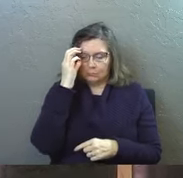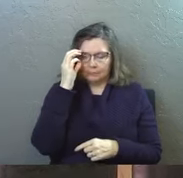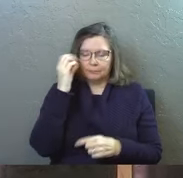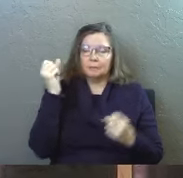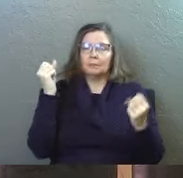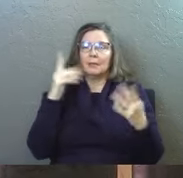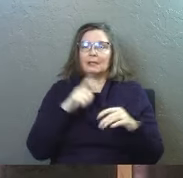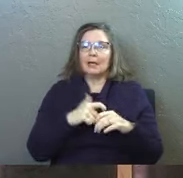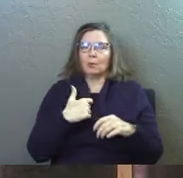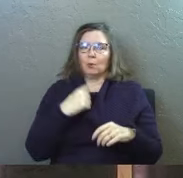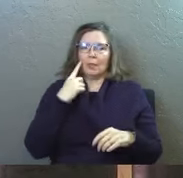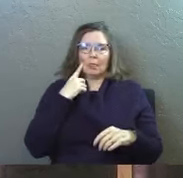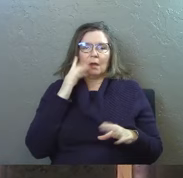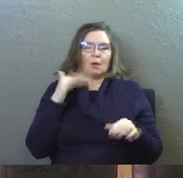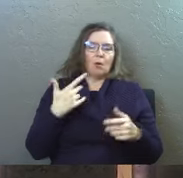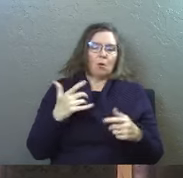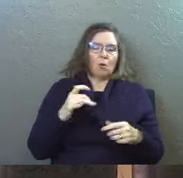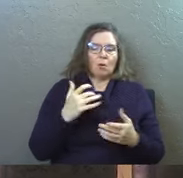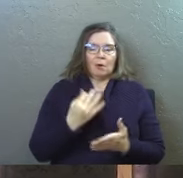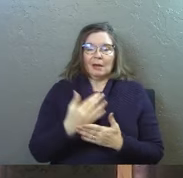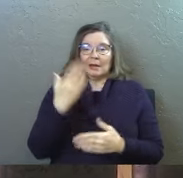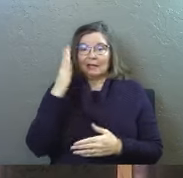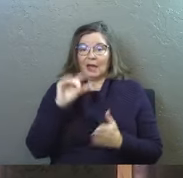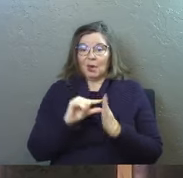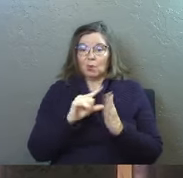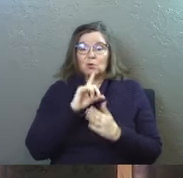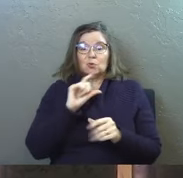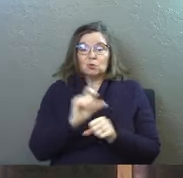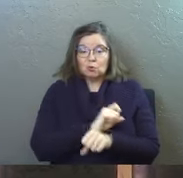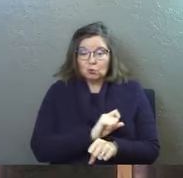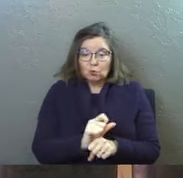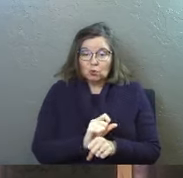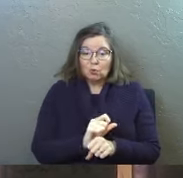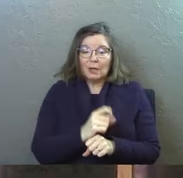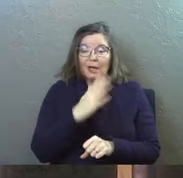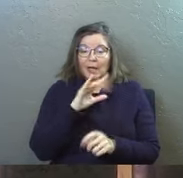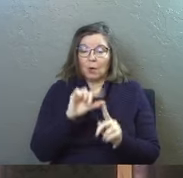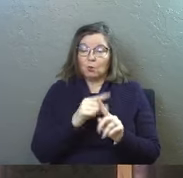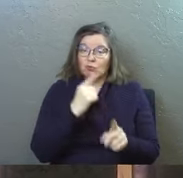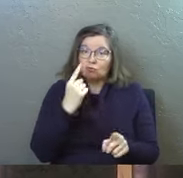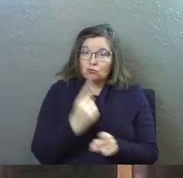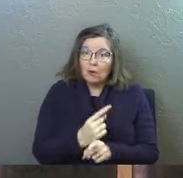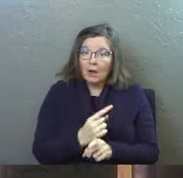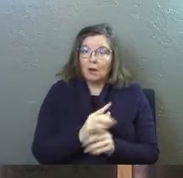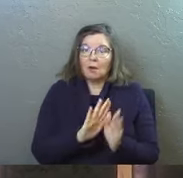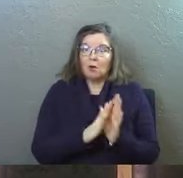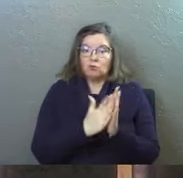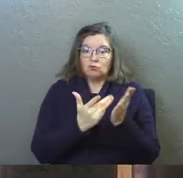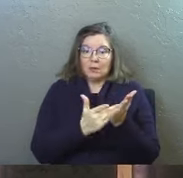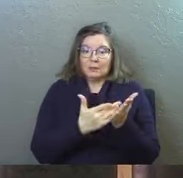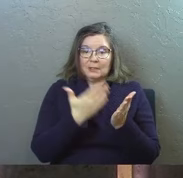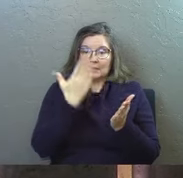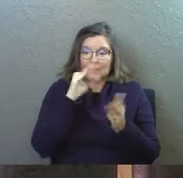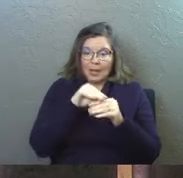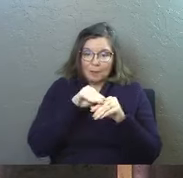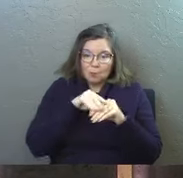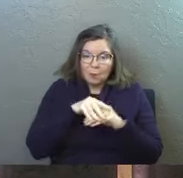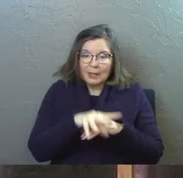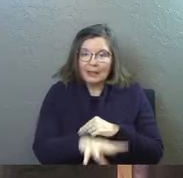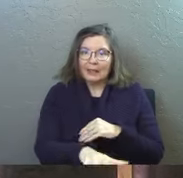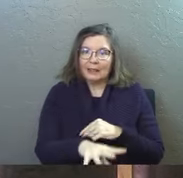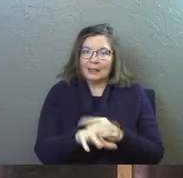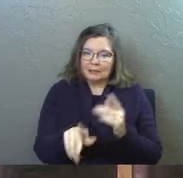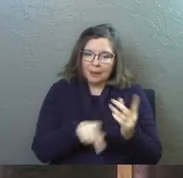a lot of times we make a big deal about the fact that God's word is true God's word is right right all scripture is God breathed it is